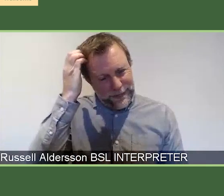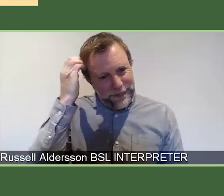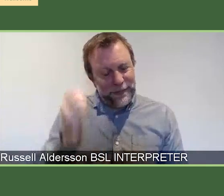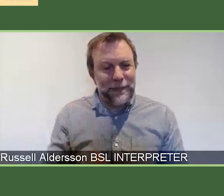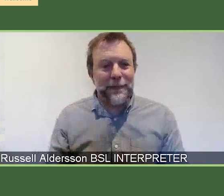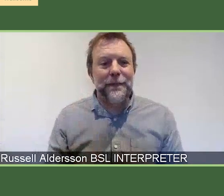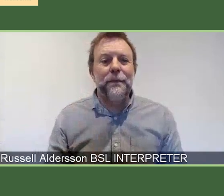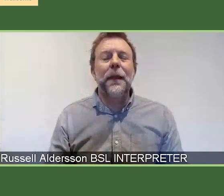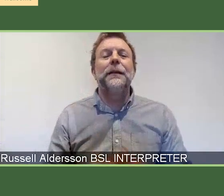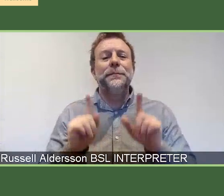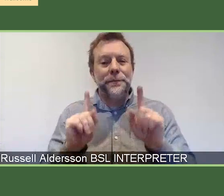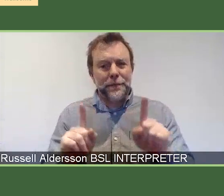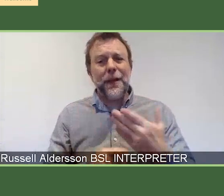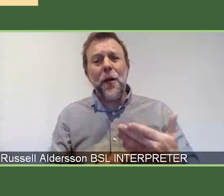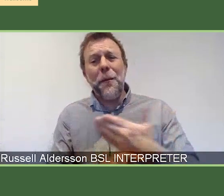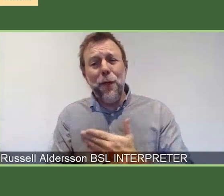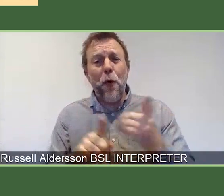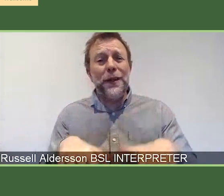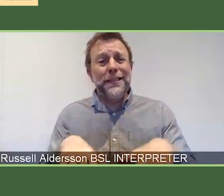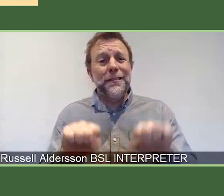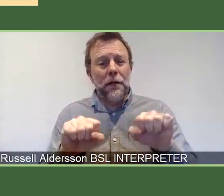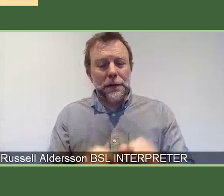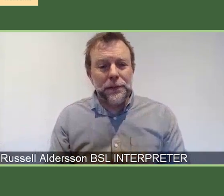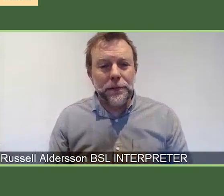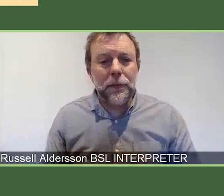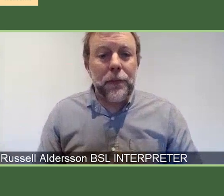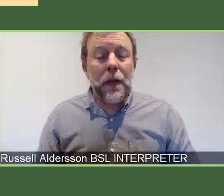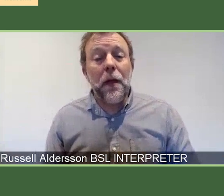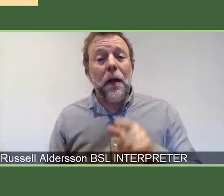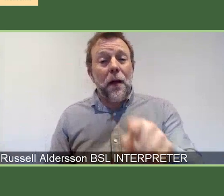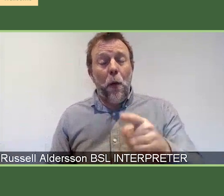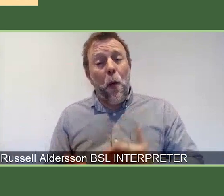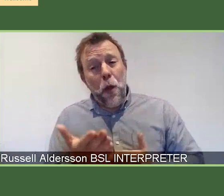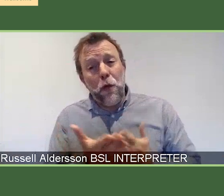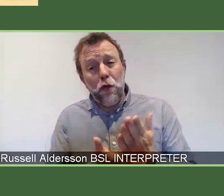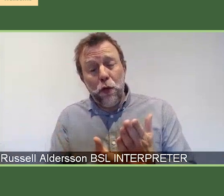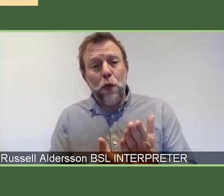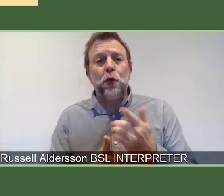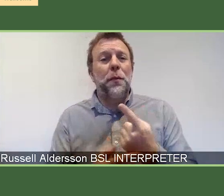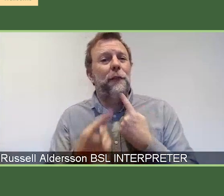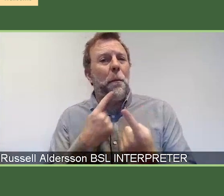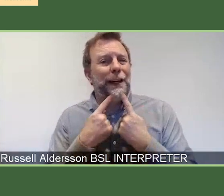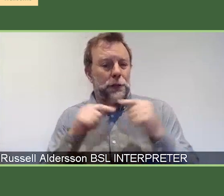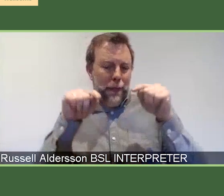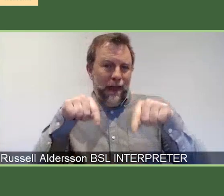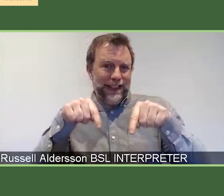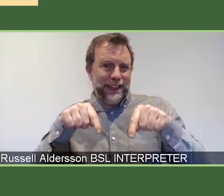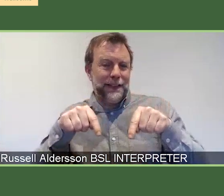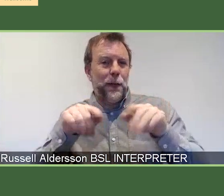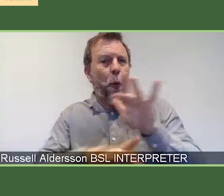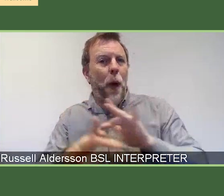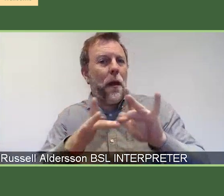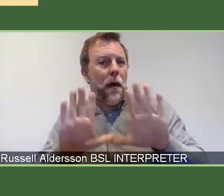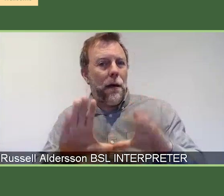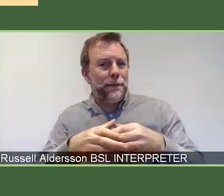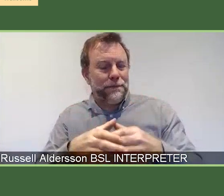So before we actually get started, I'm going to go through some housekeeping. So firstly,